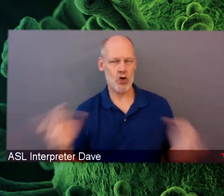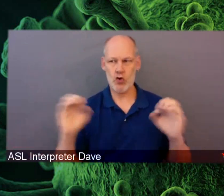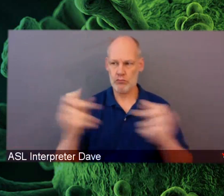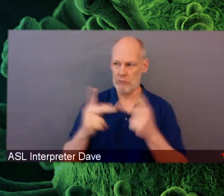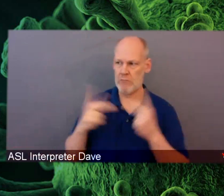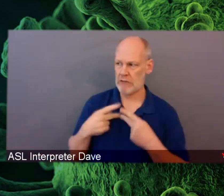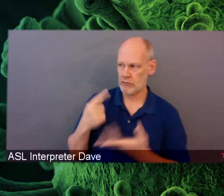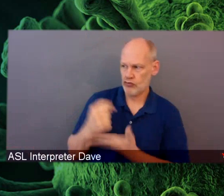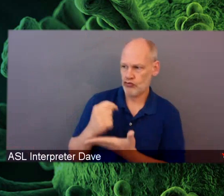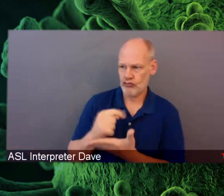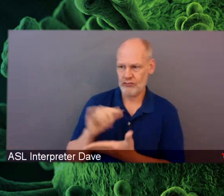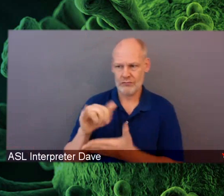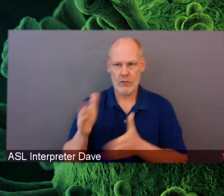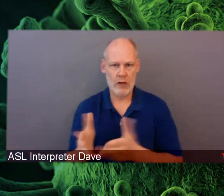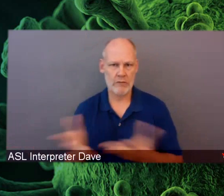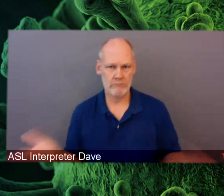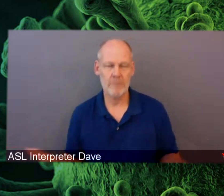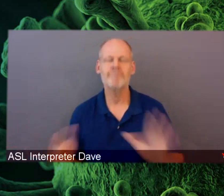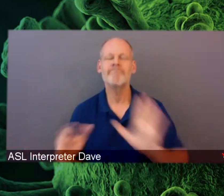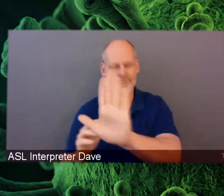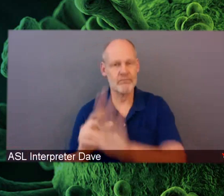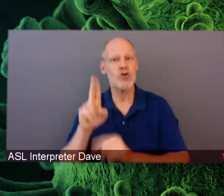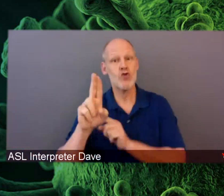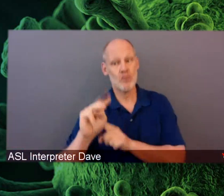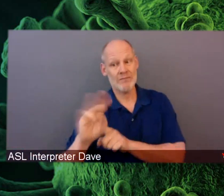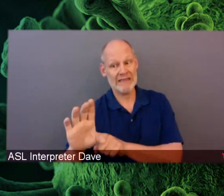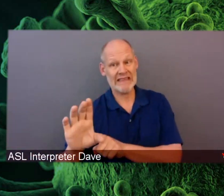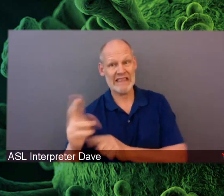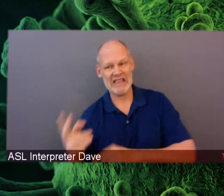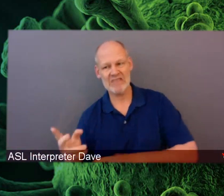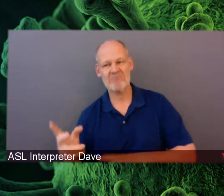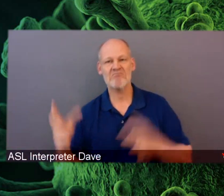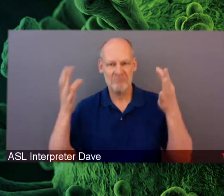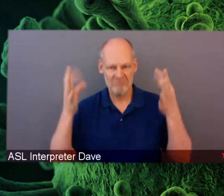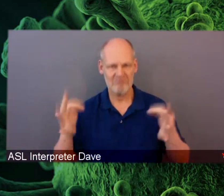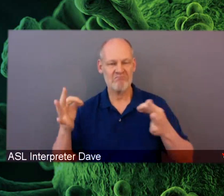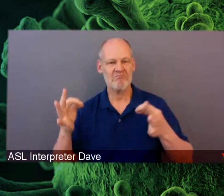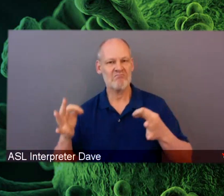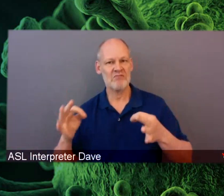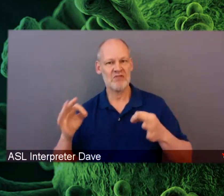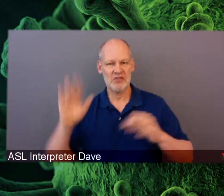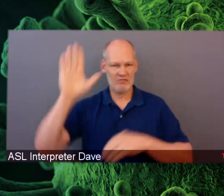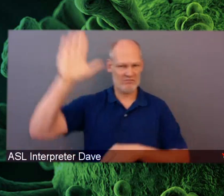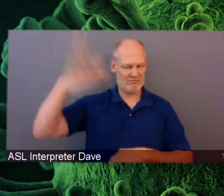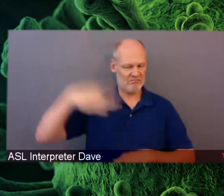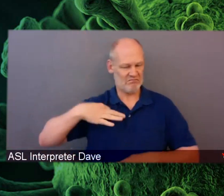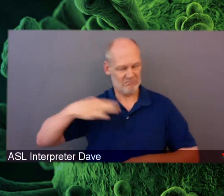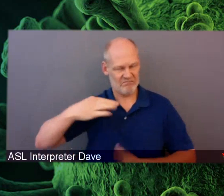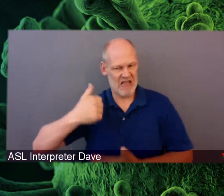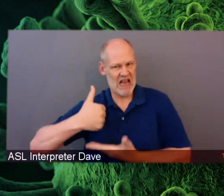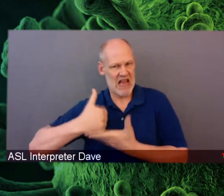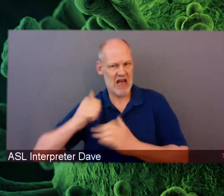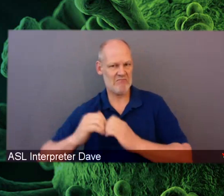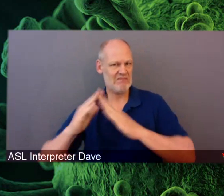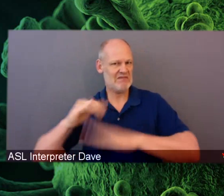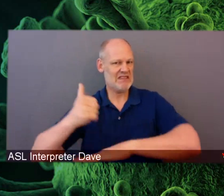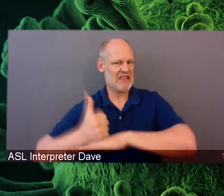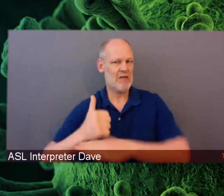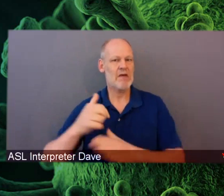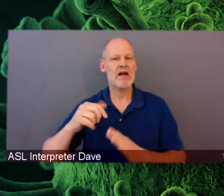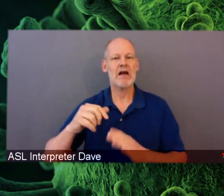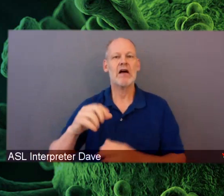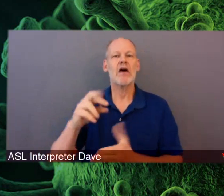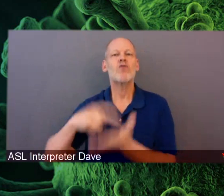UMC stepped up and helped to create our COVID-19 Clinical Research Center.